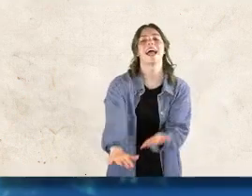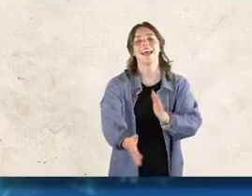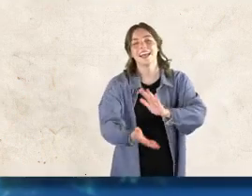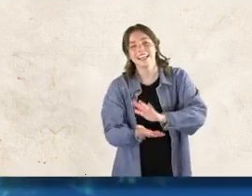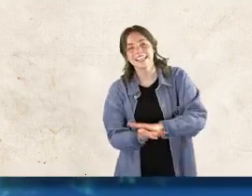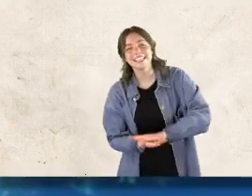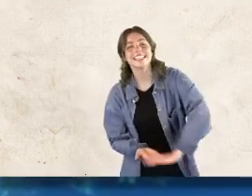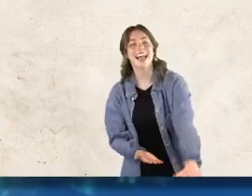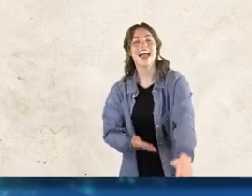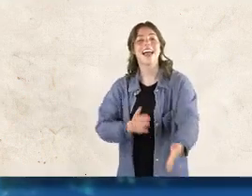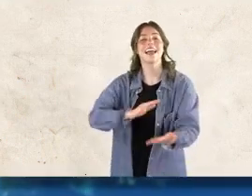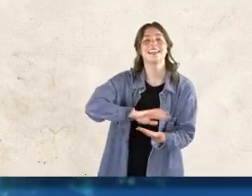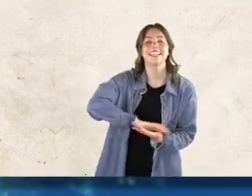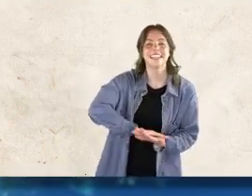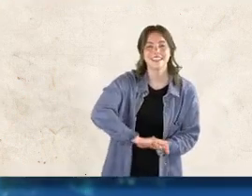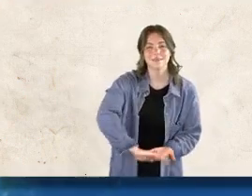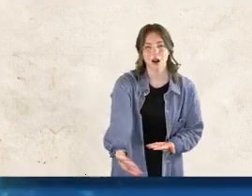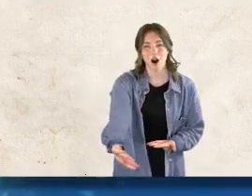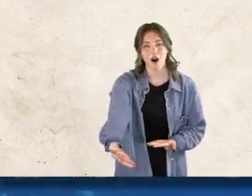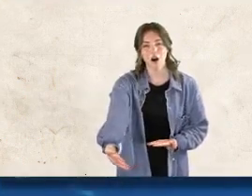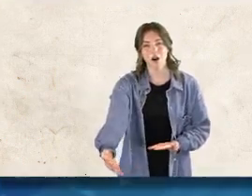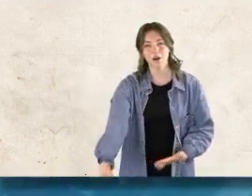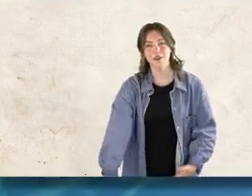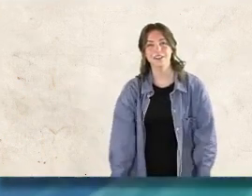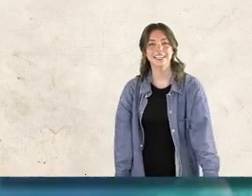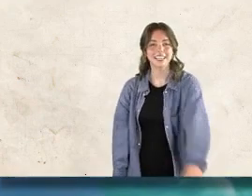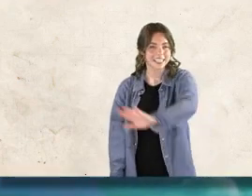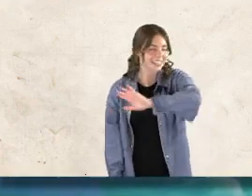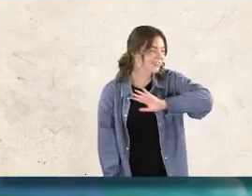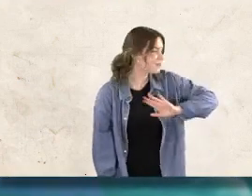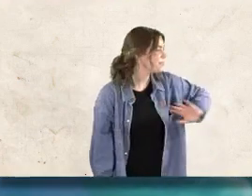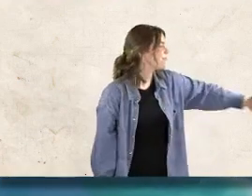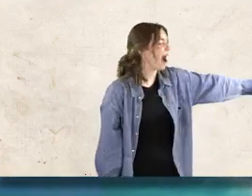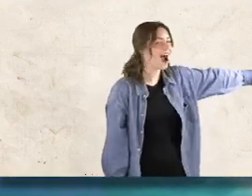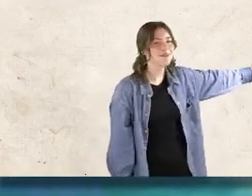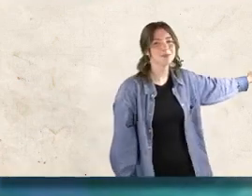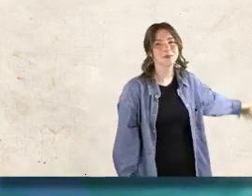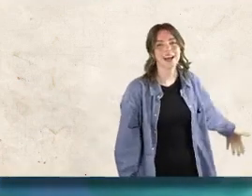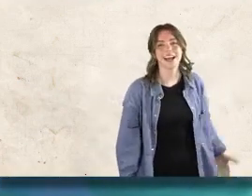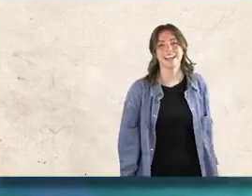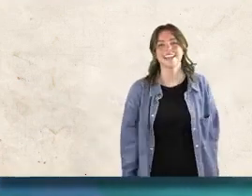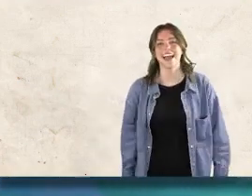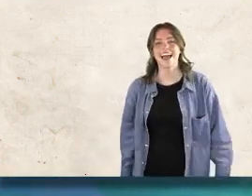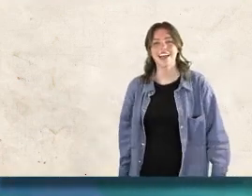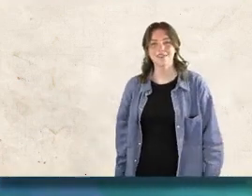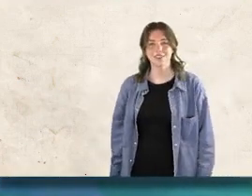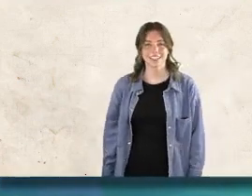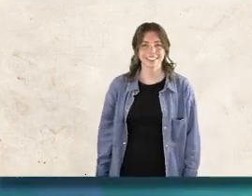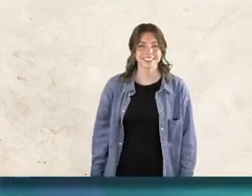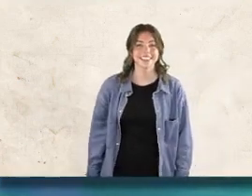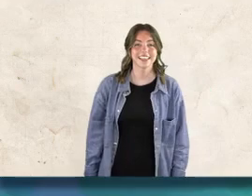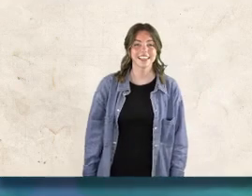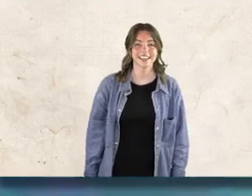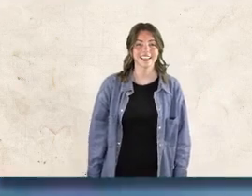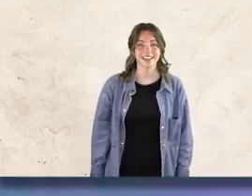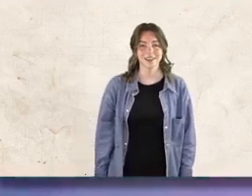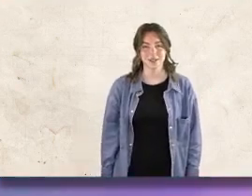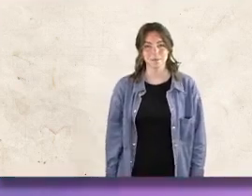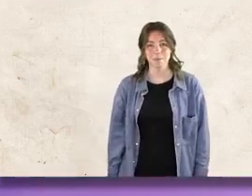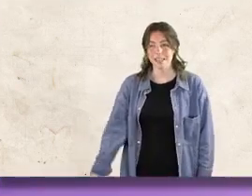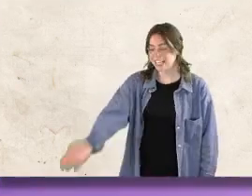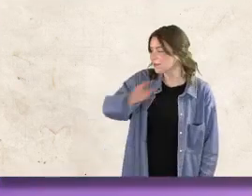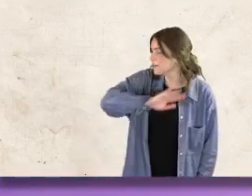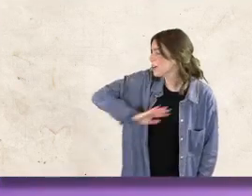pain anymore He will wipe away every tear